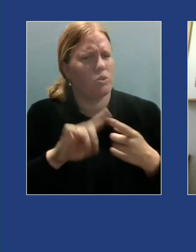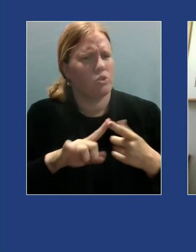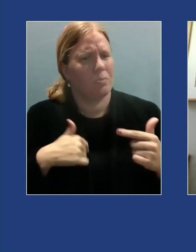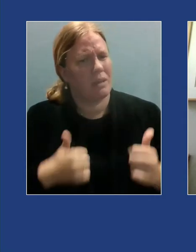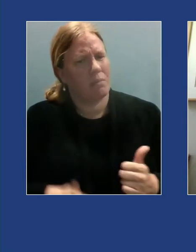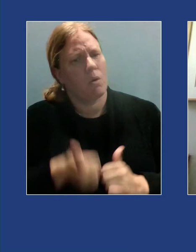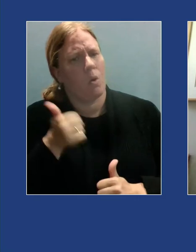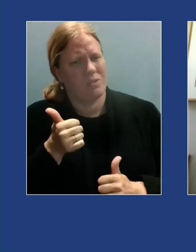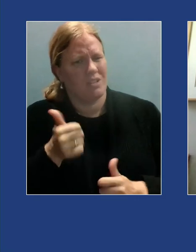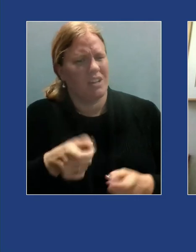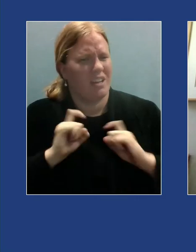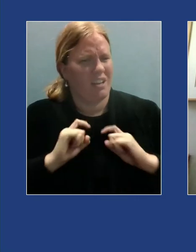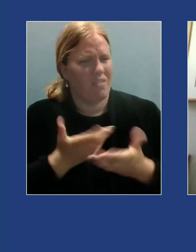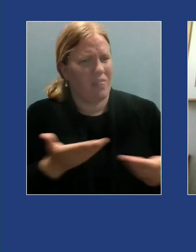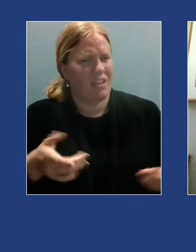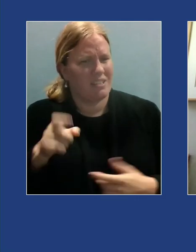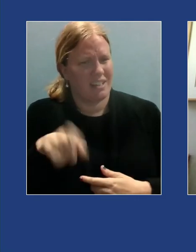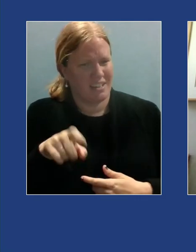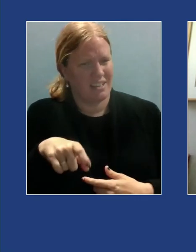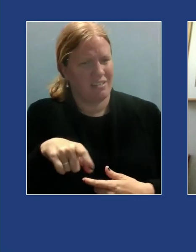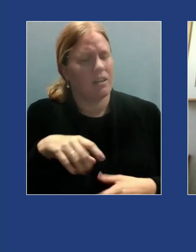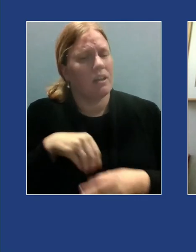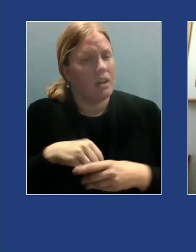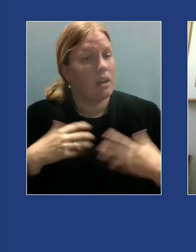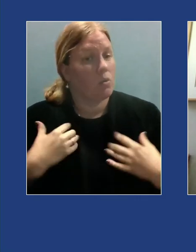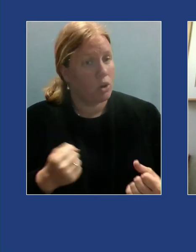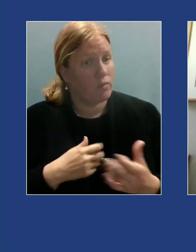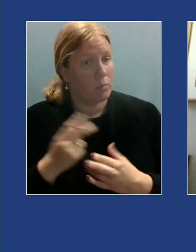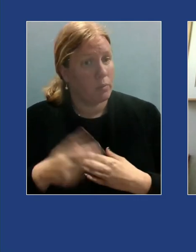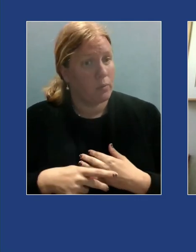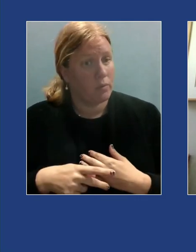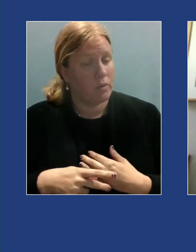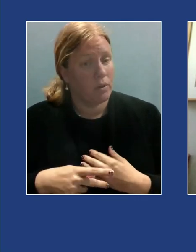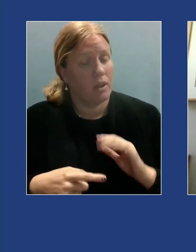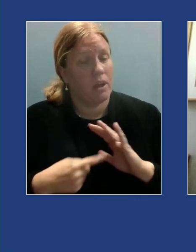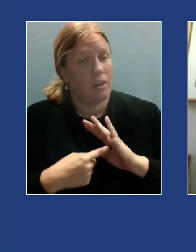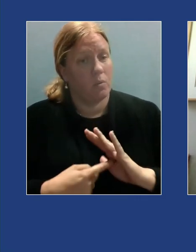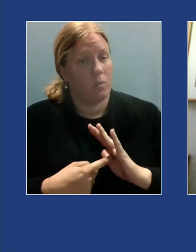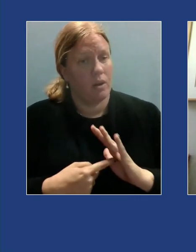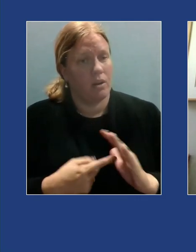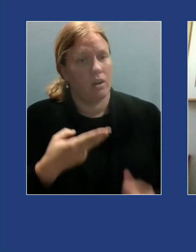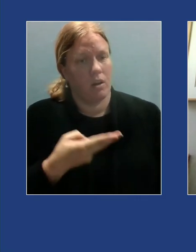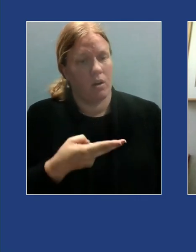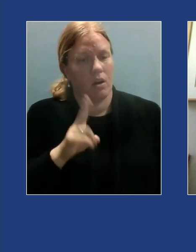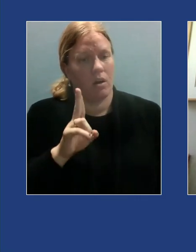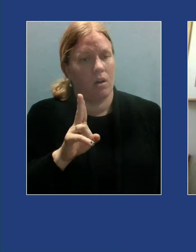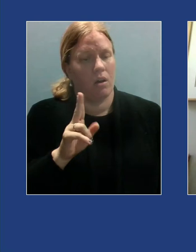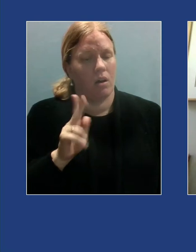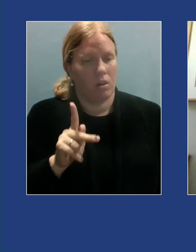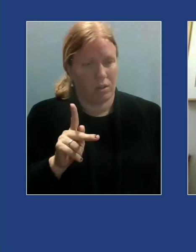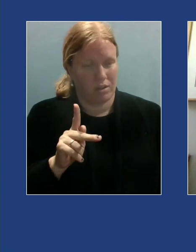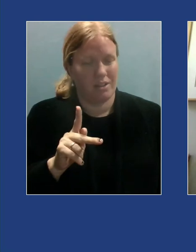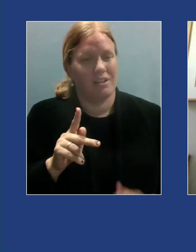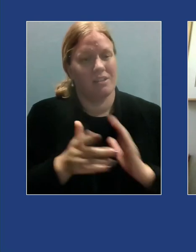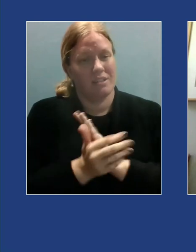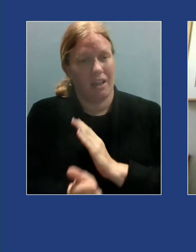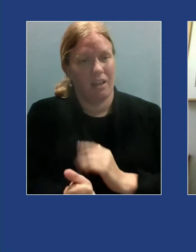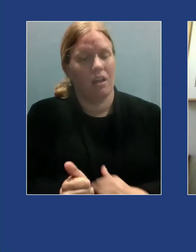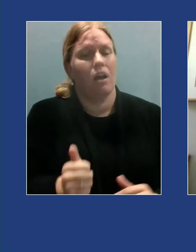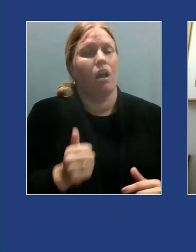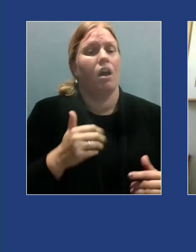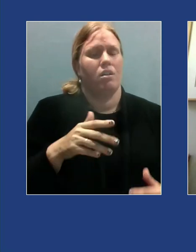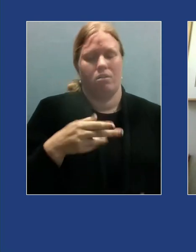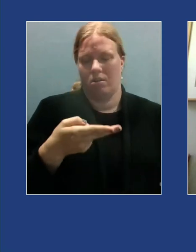in recovery programs they recommend the HALT skill this stands for hungry angry lonely tired in